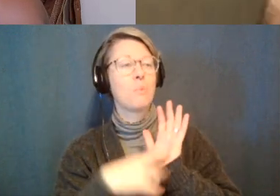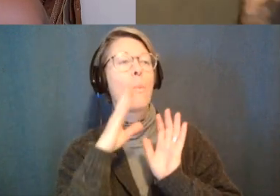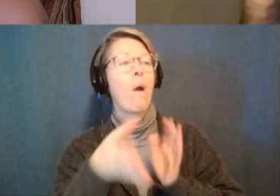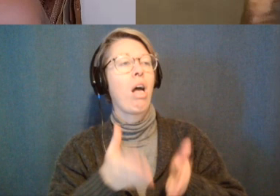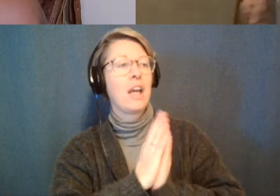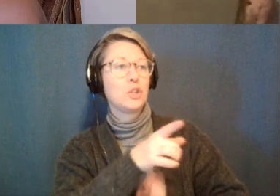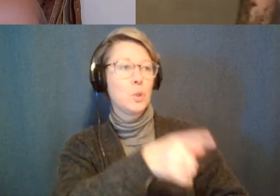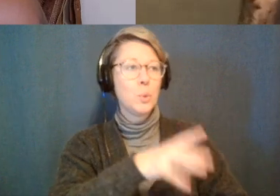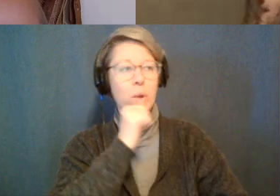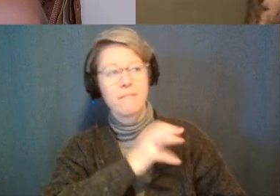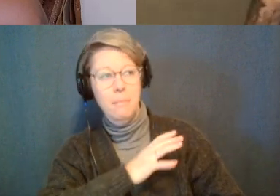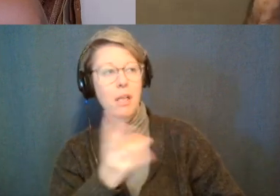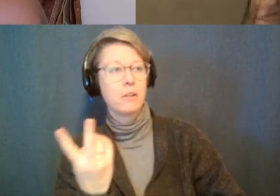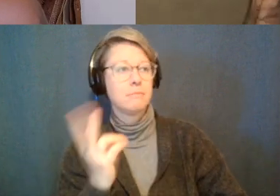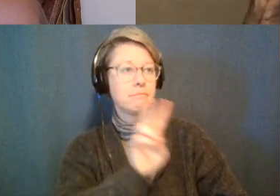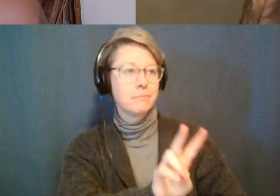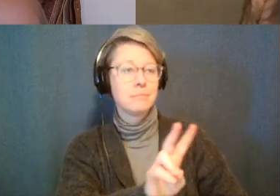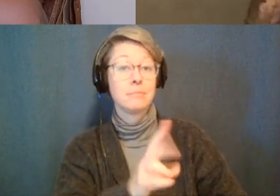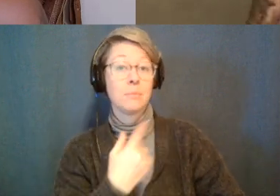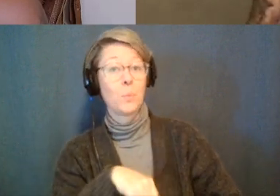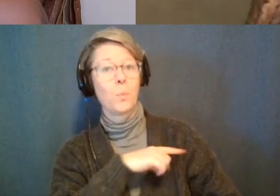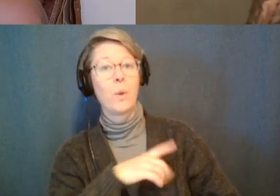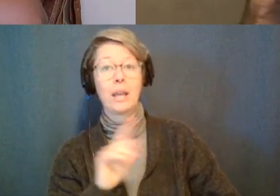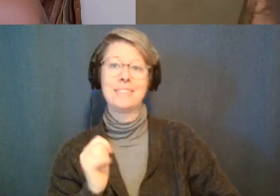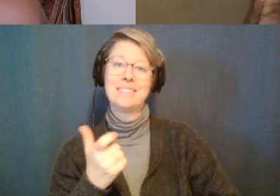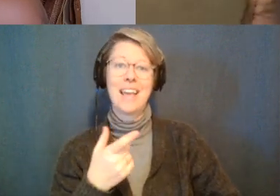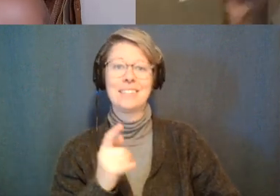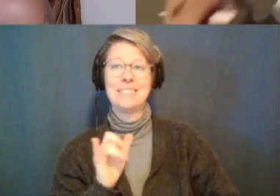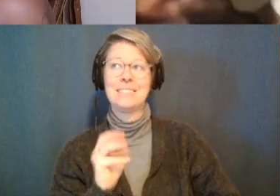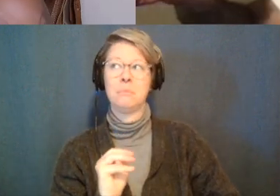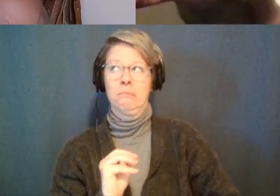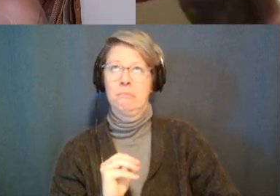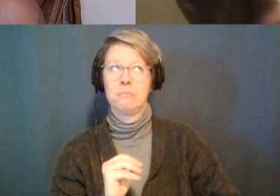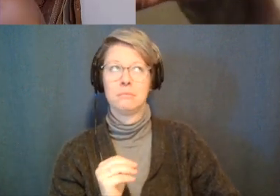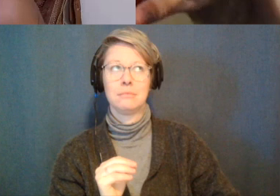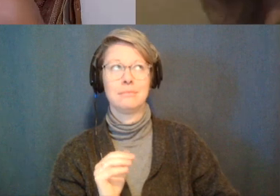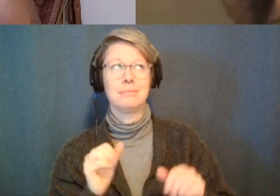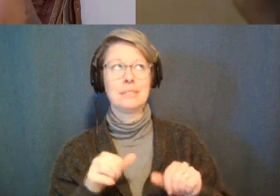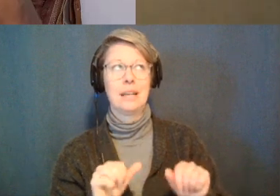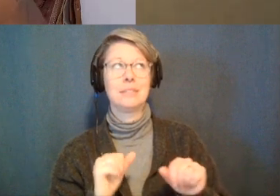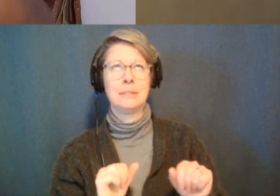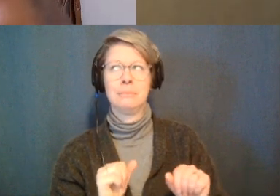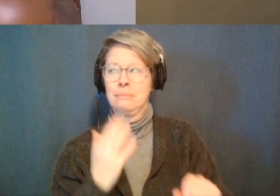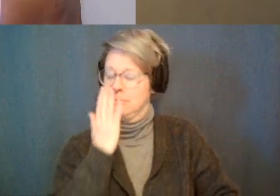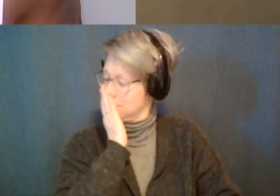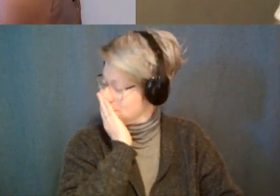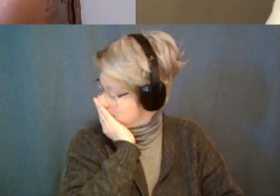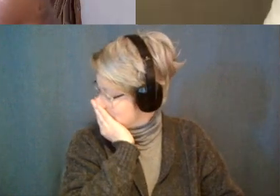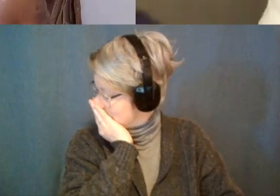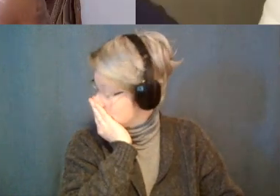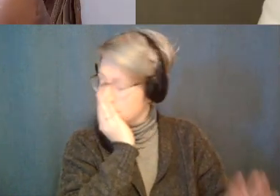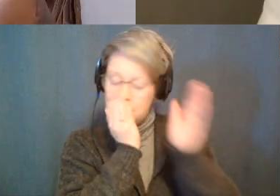can just like literally um we can tag team it i love it